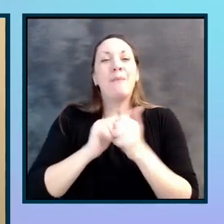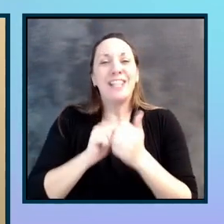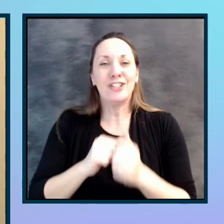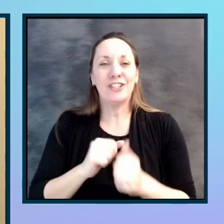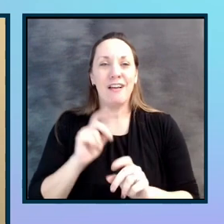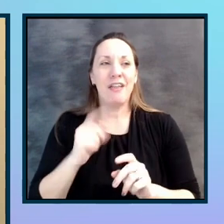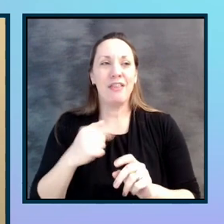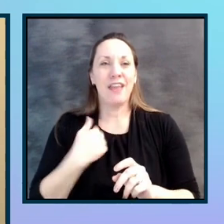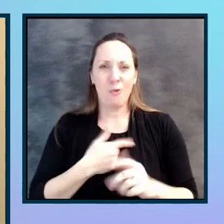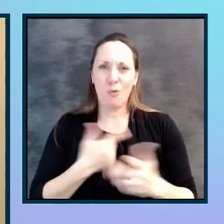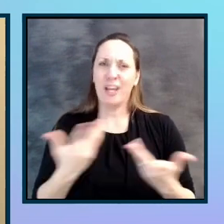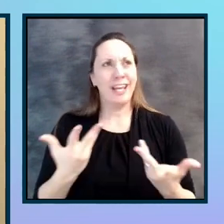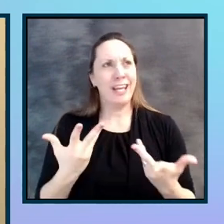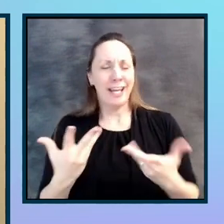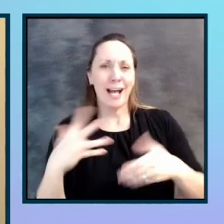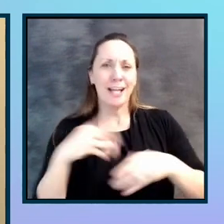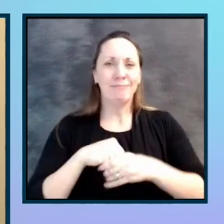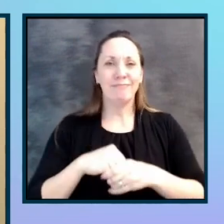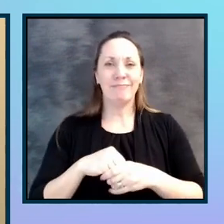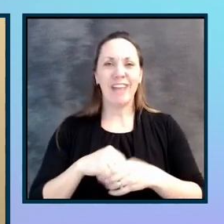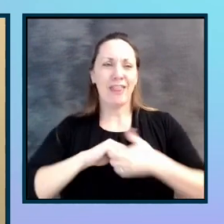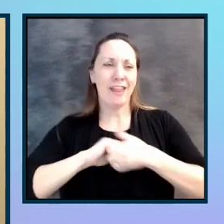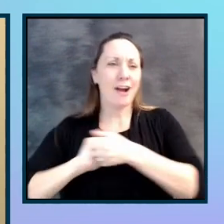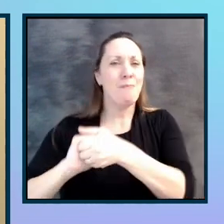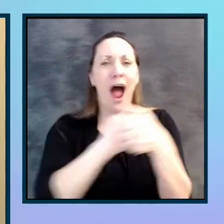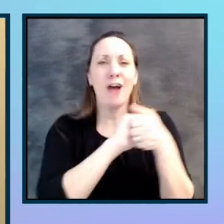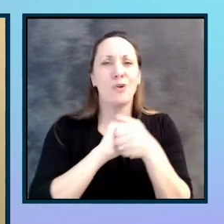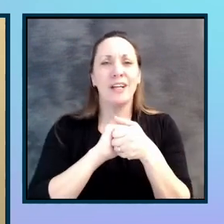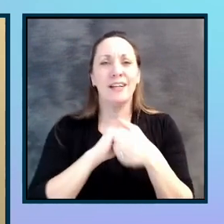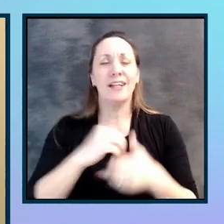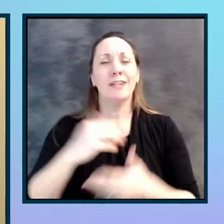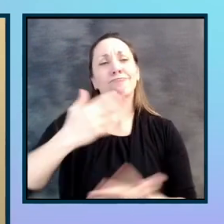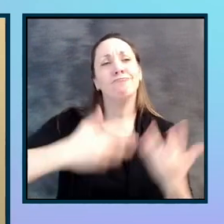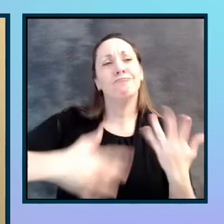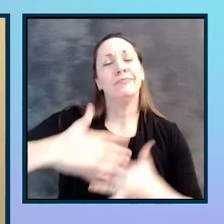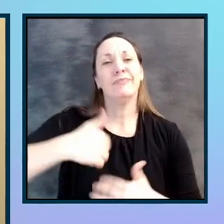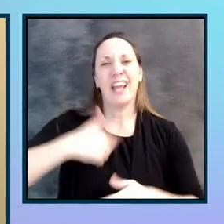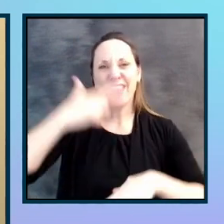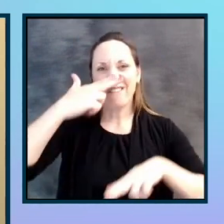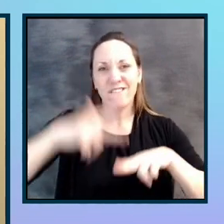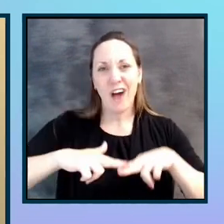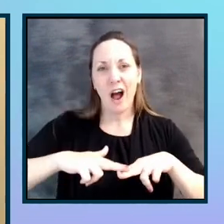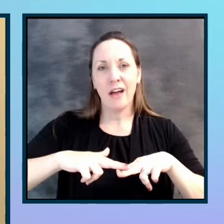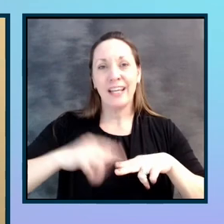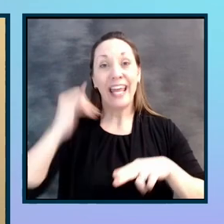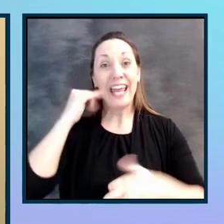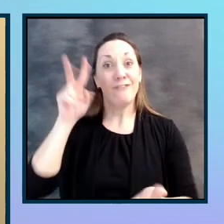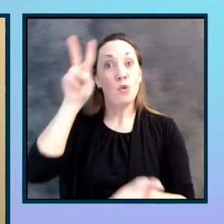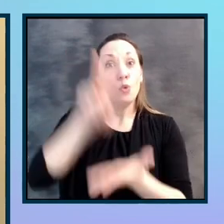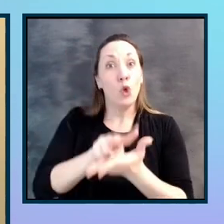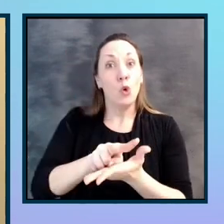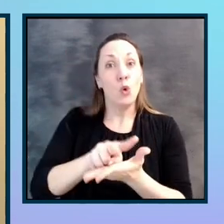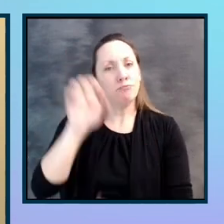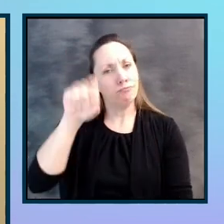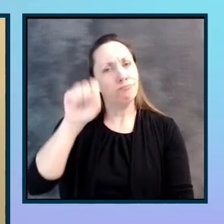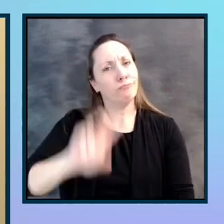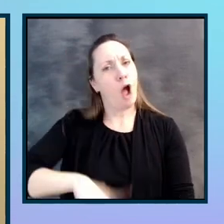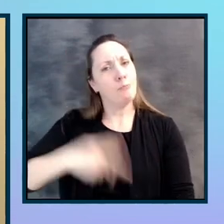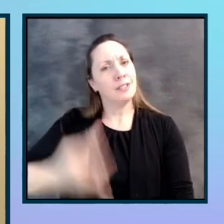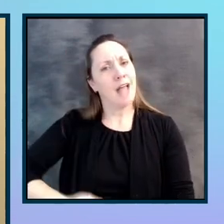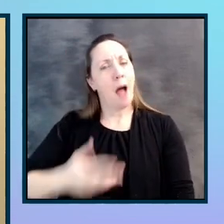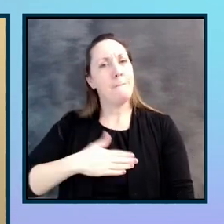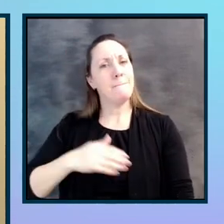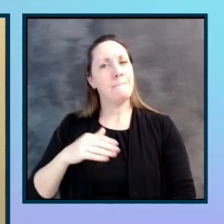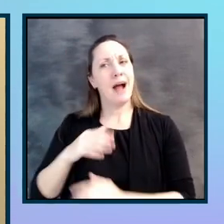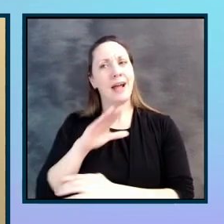each of us and the camaraderie and just the fun of, you know, you get upset when you lose. Some people, my colleague, Ed